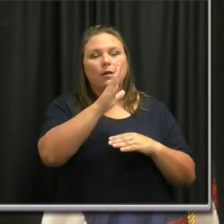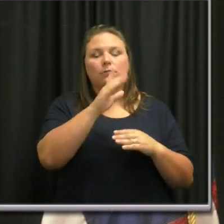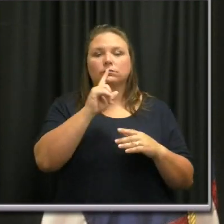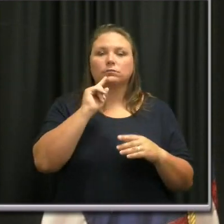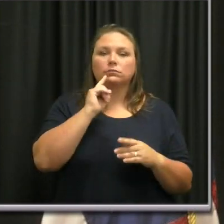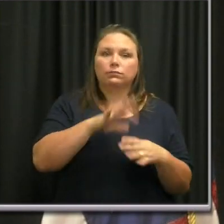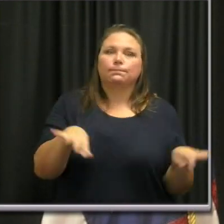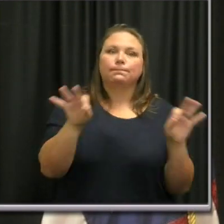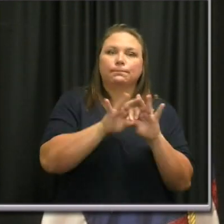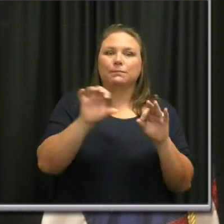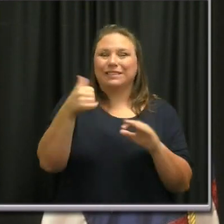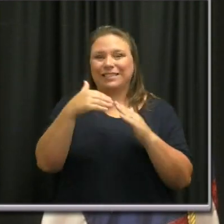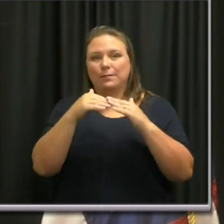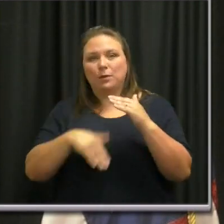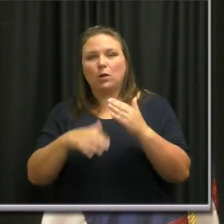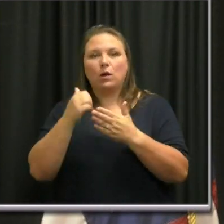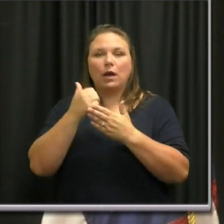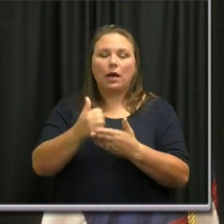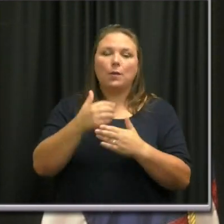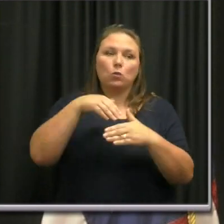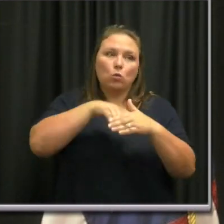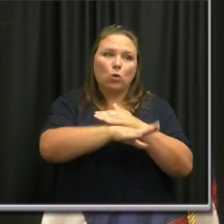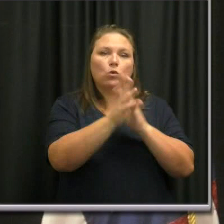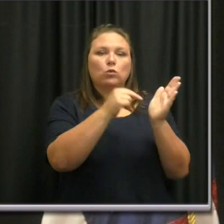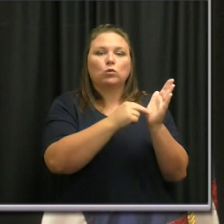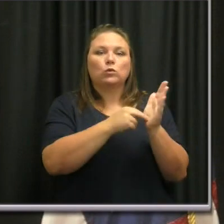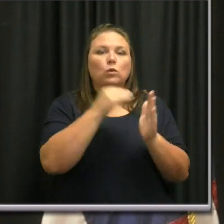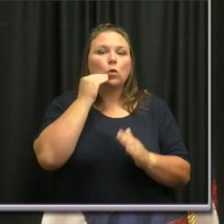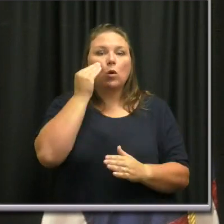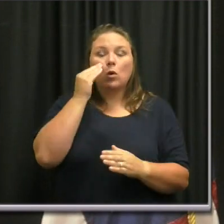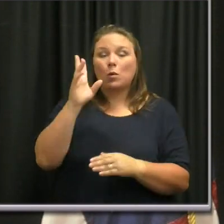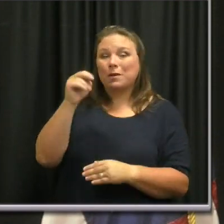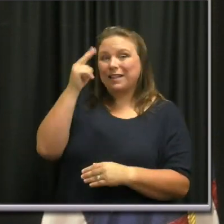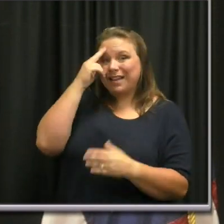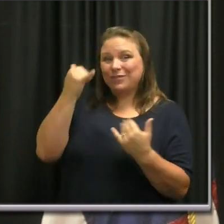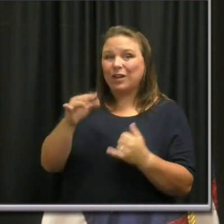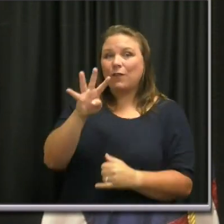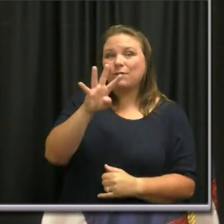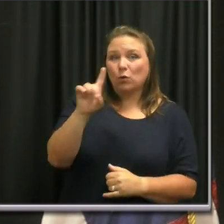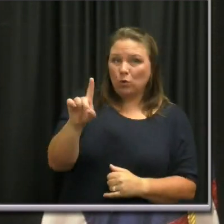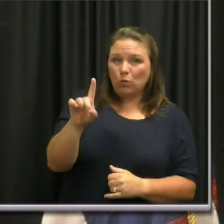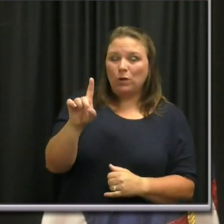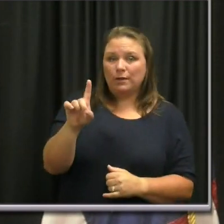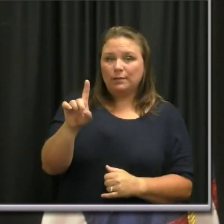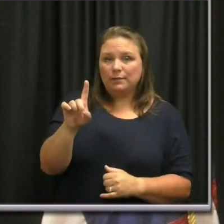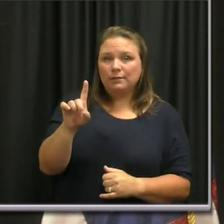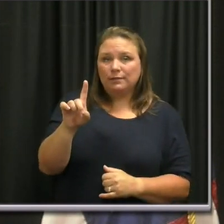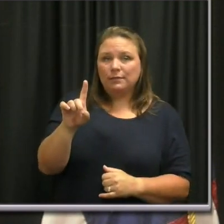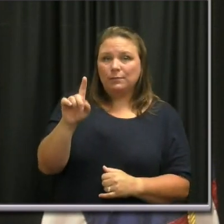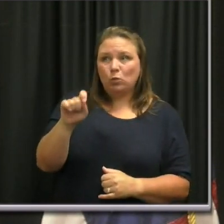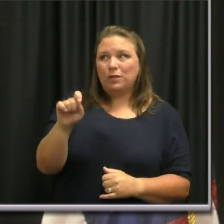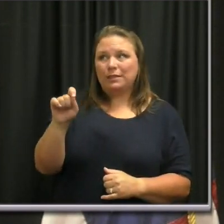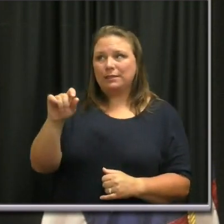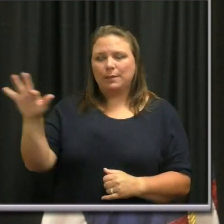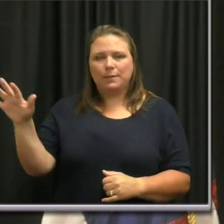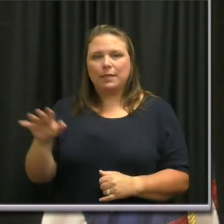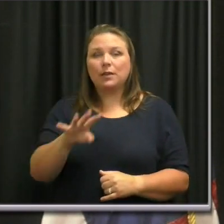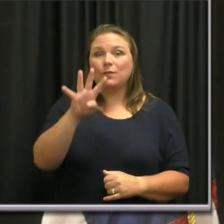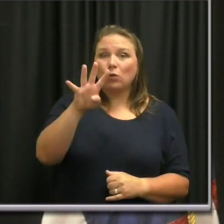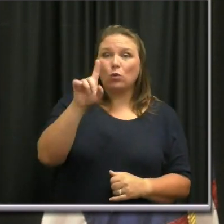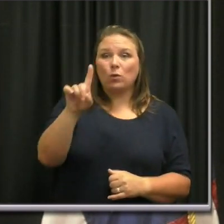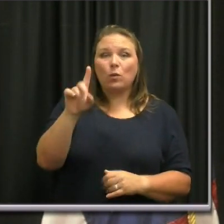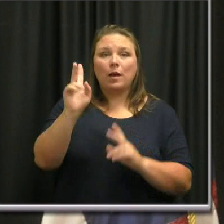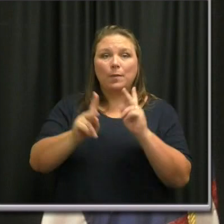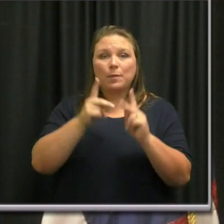and 10 and below is what allows you to go into nursing homes right now. Nashville right now is at 41 point something. So 41